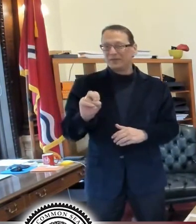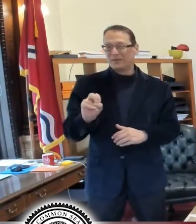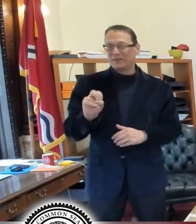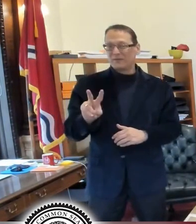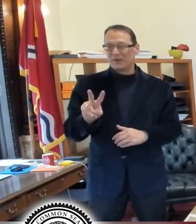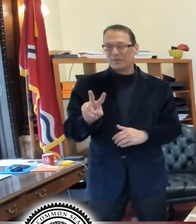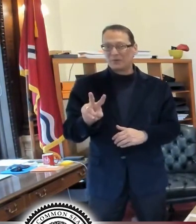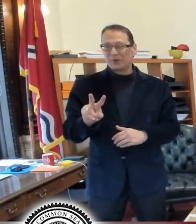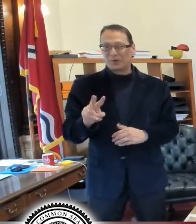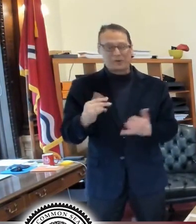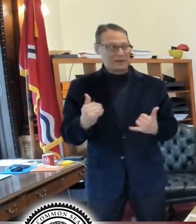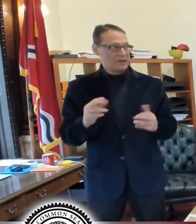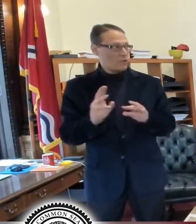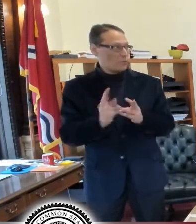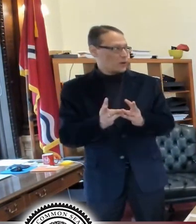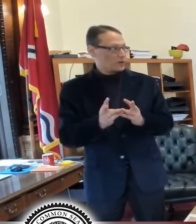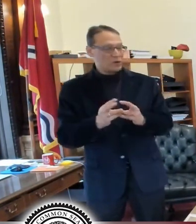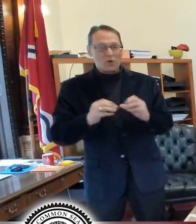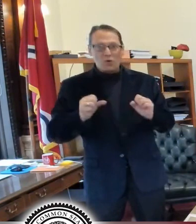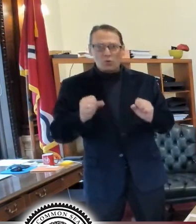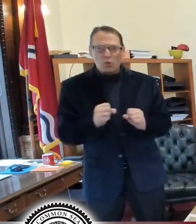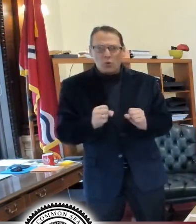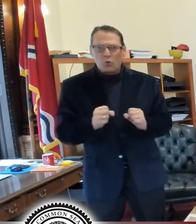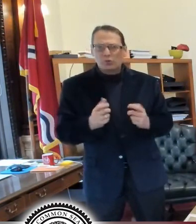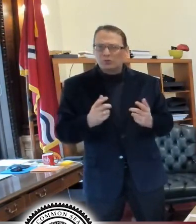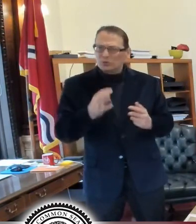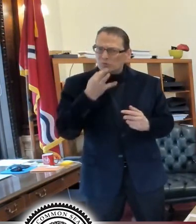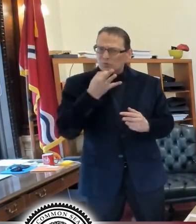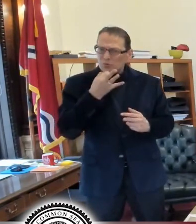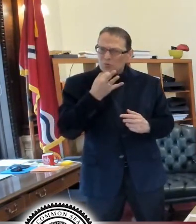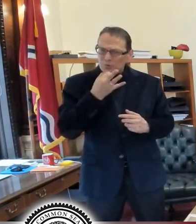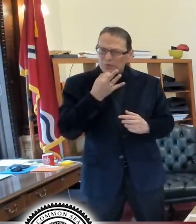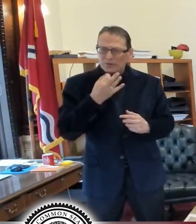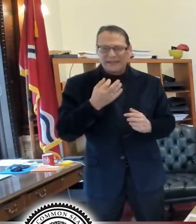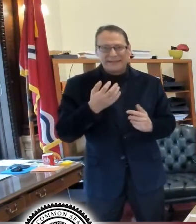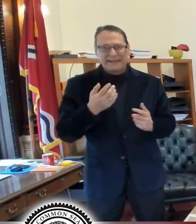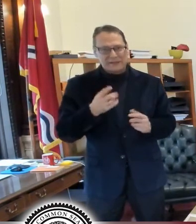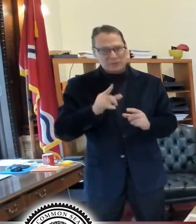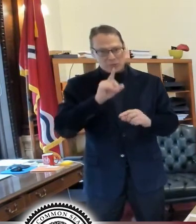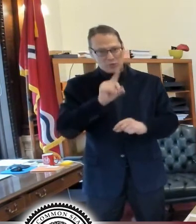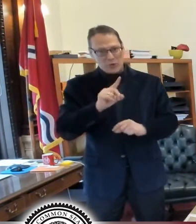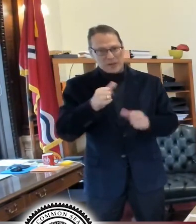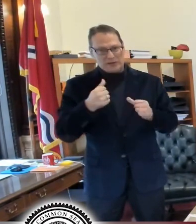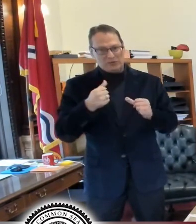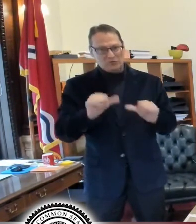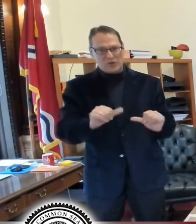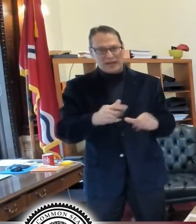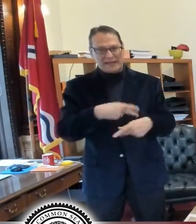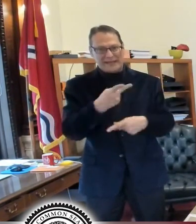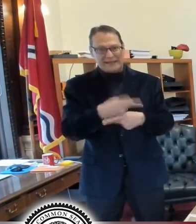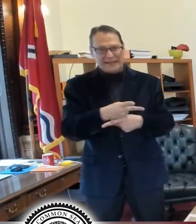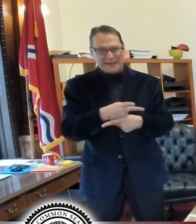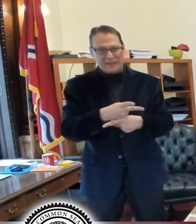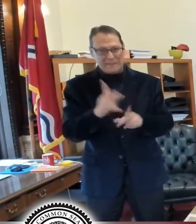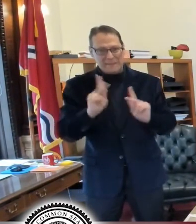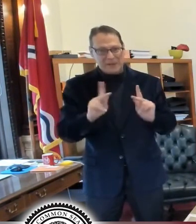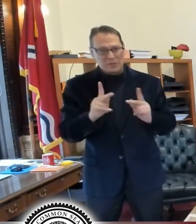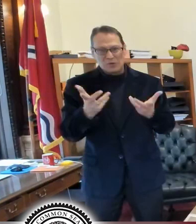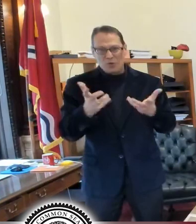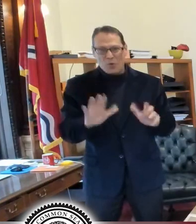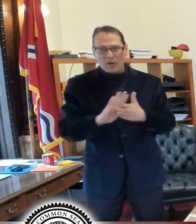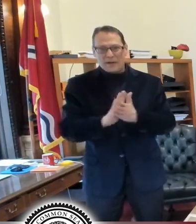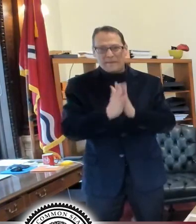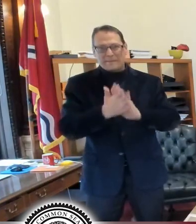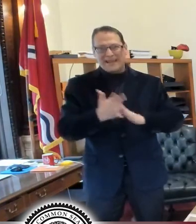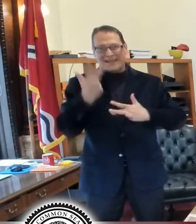We're headed into this winter and a cold stretch and, uh, we are just really trying to keep more people from getting ill. So